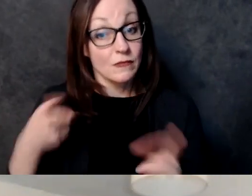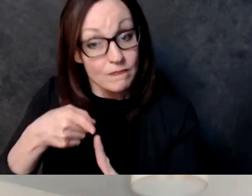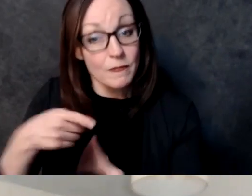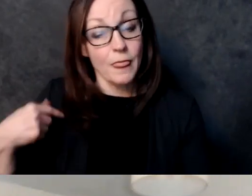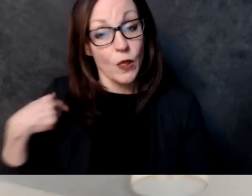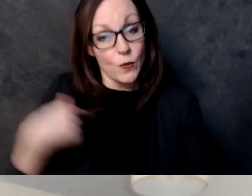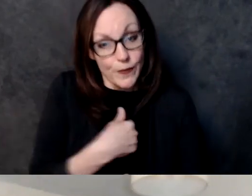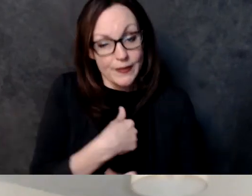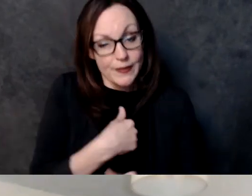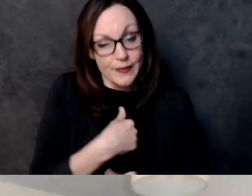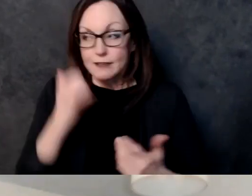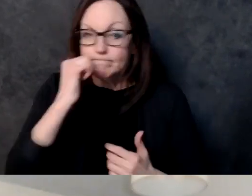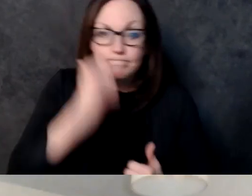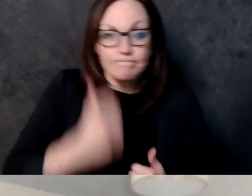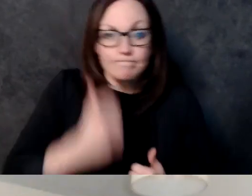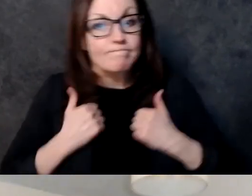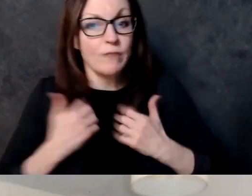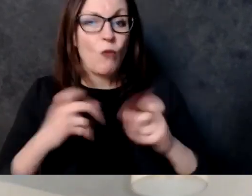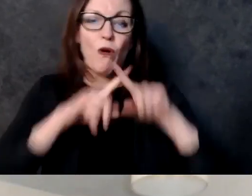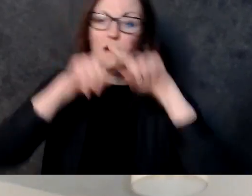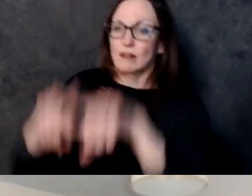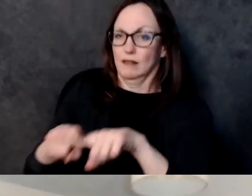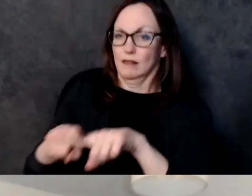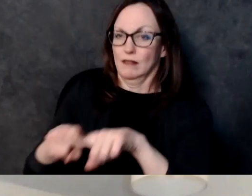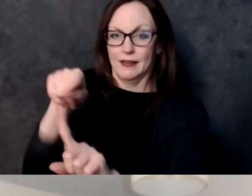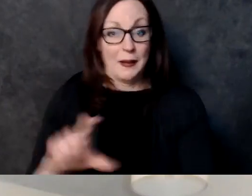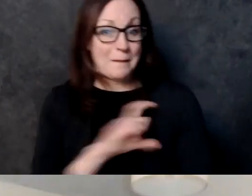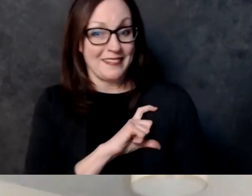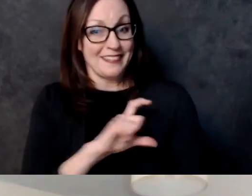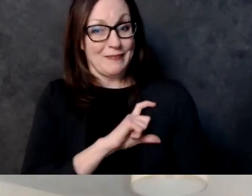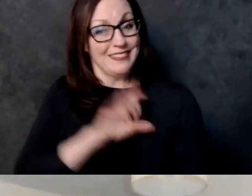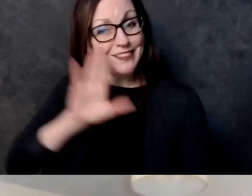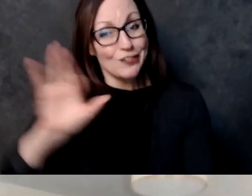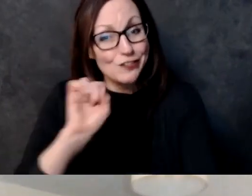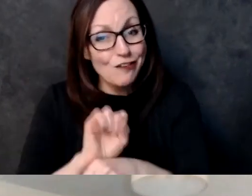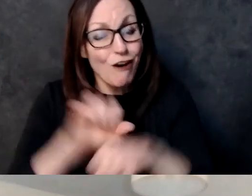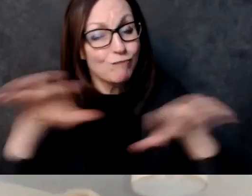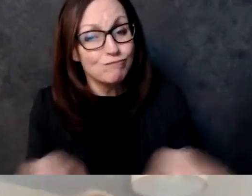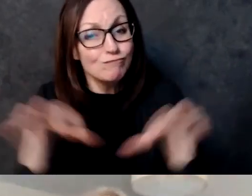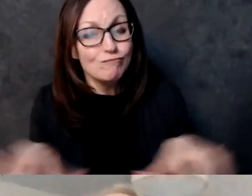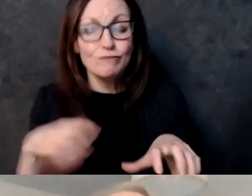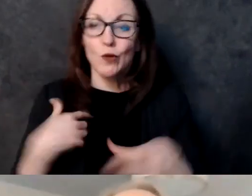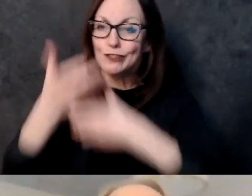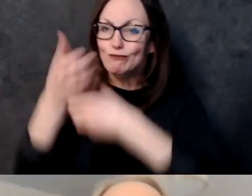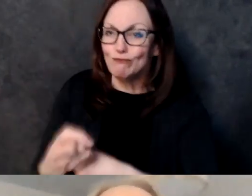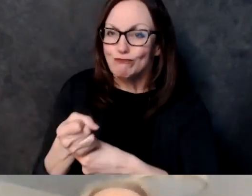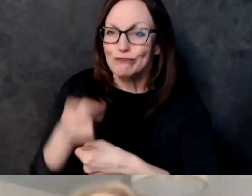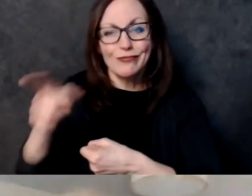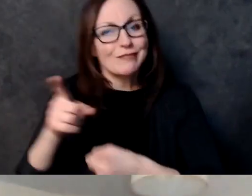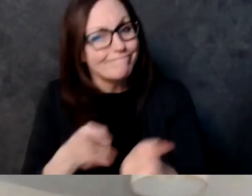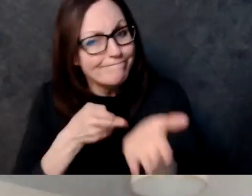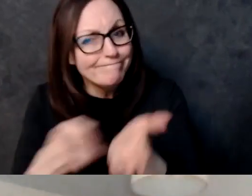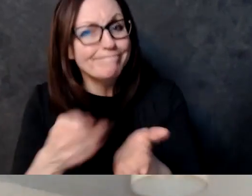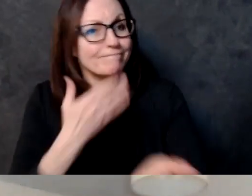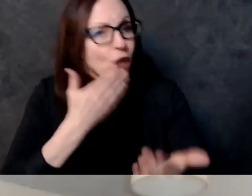a lot of accountability that goes along with that to make sure that it is not abused and that when that force is